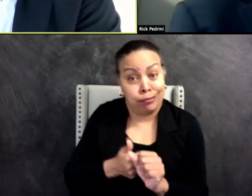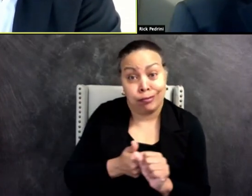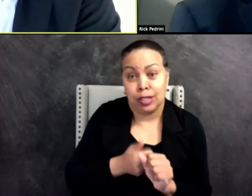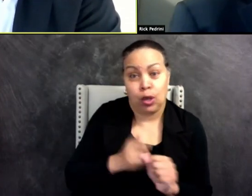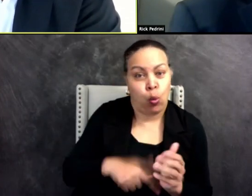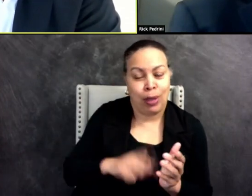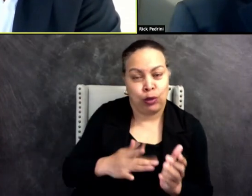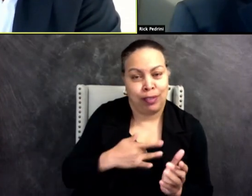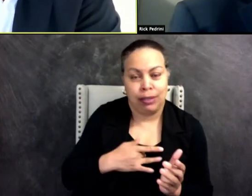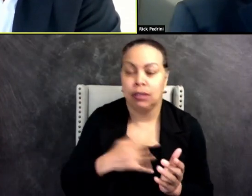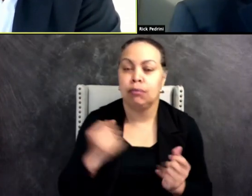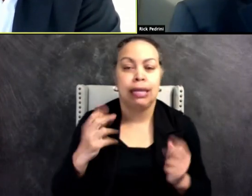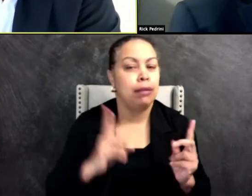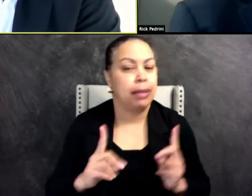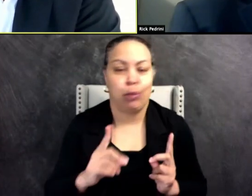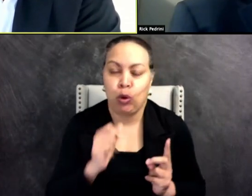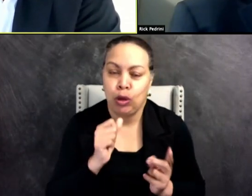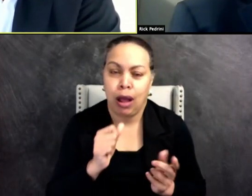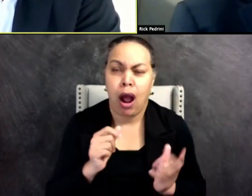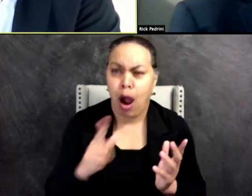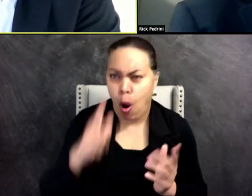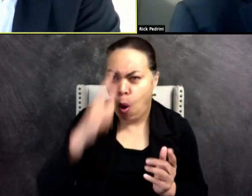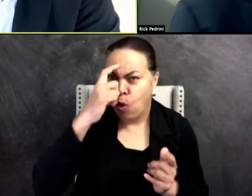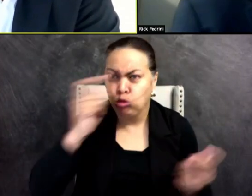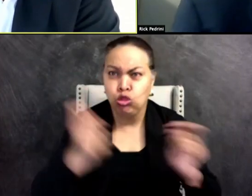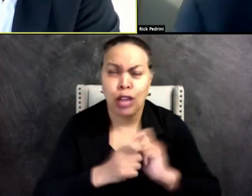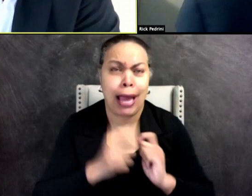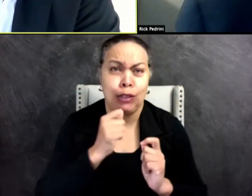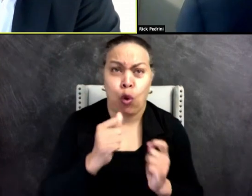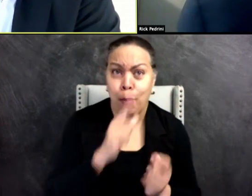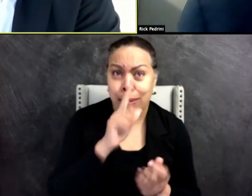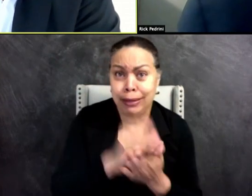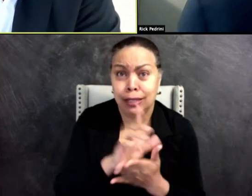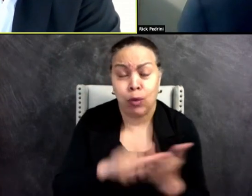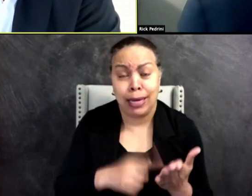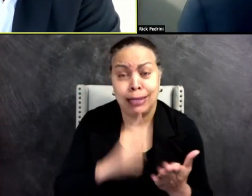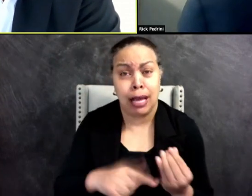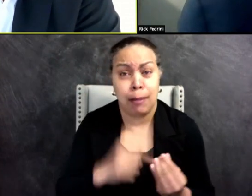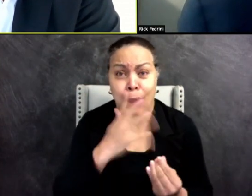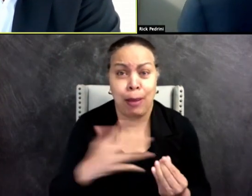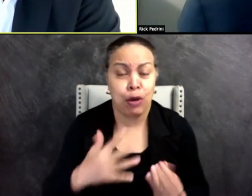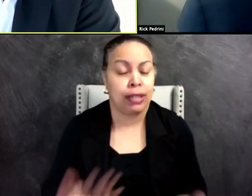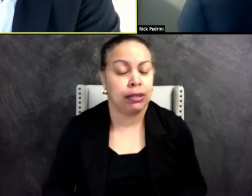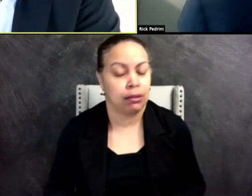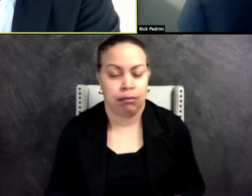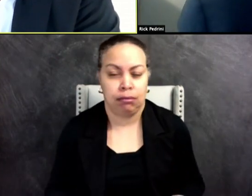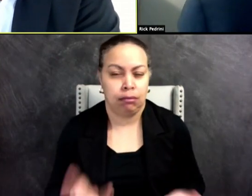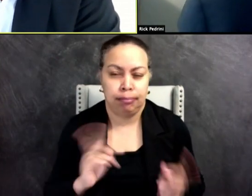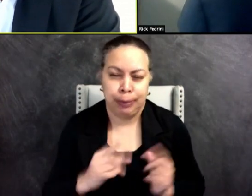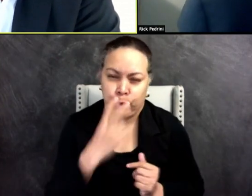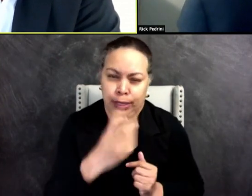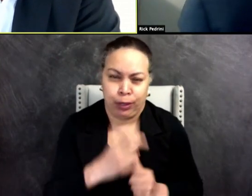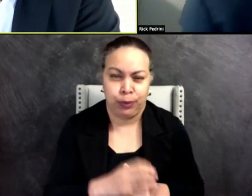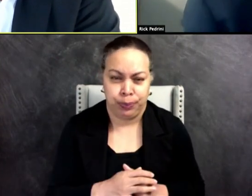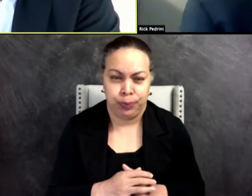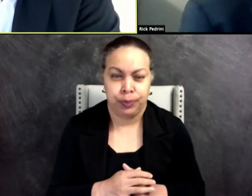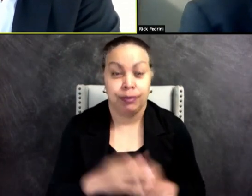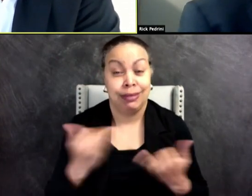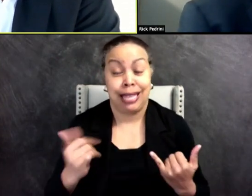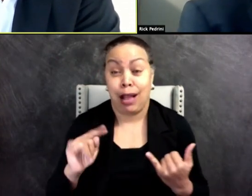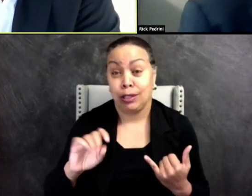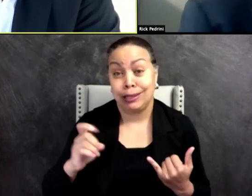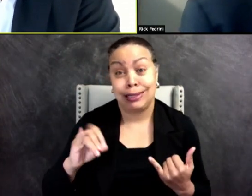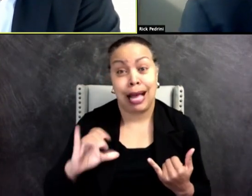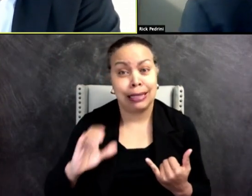time believing that you still don't believe the same thing about immigrants, right? In this toxic political environment we're in right now, where people are talking about